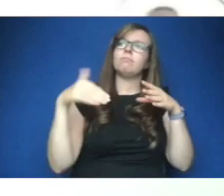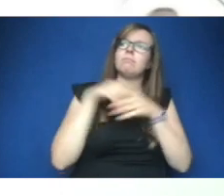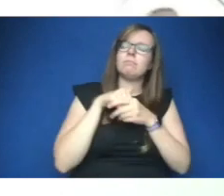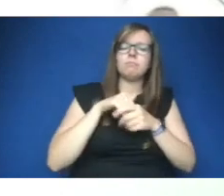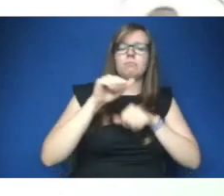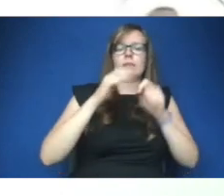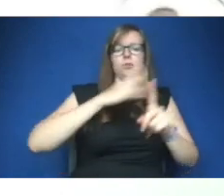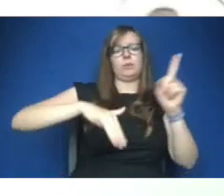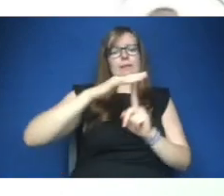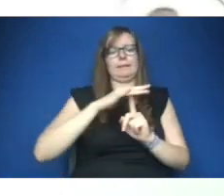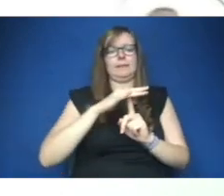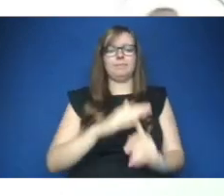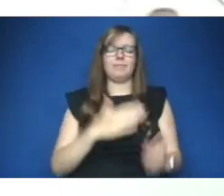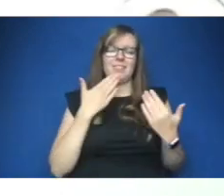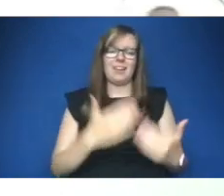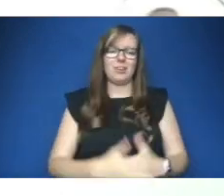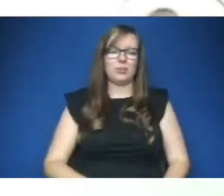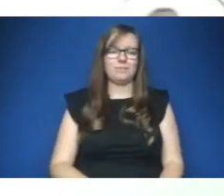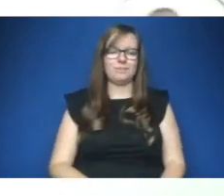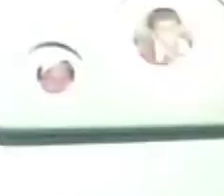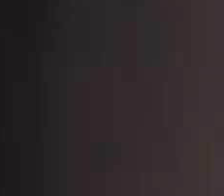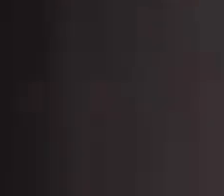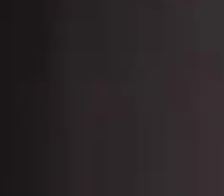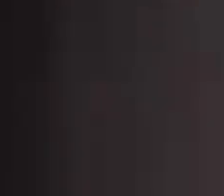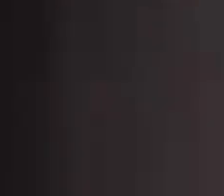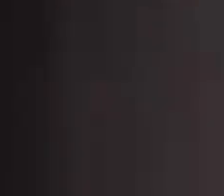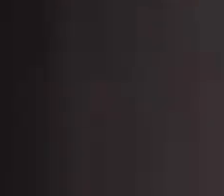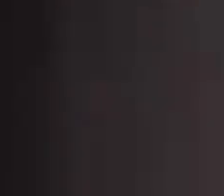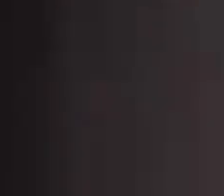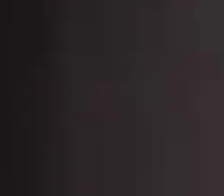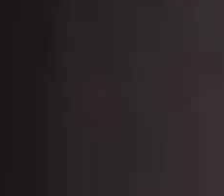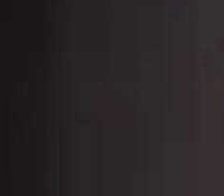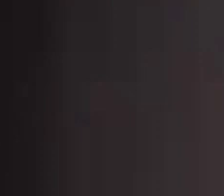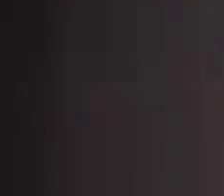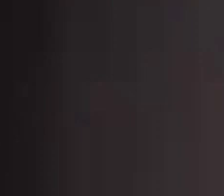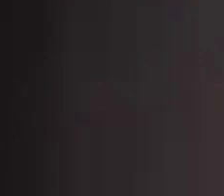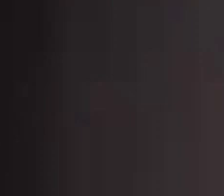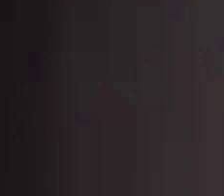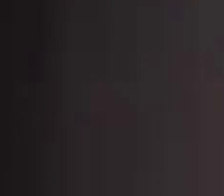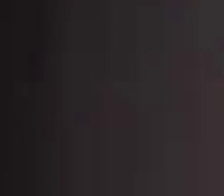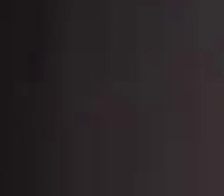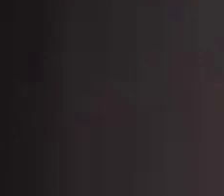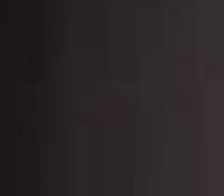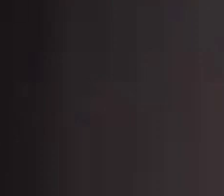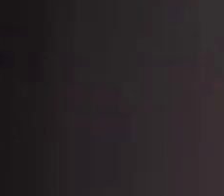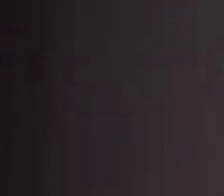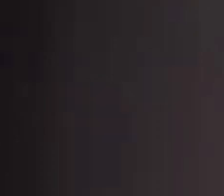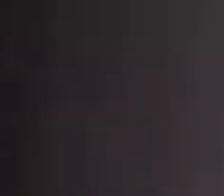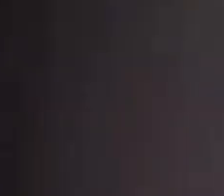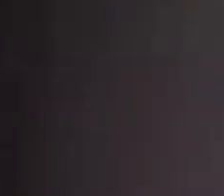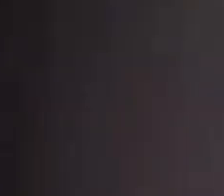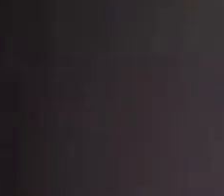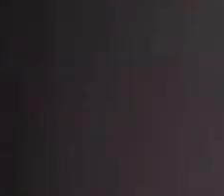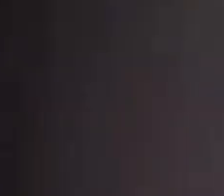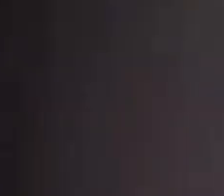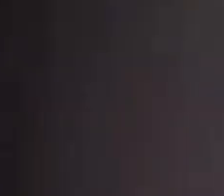thanks so much serena and thanks for doing that even though you're not very well feel free to go